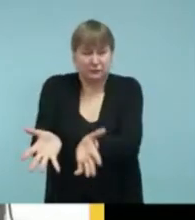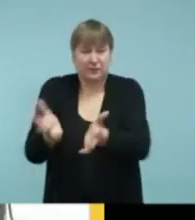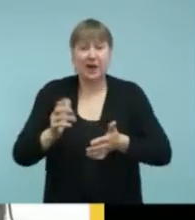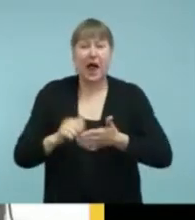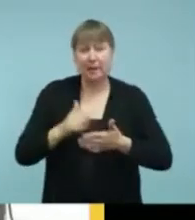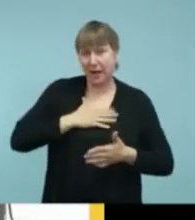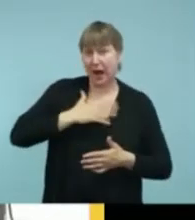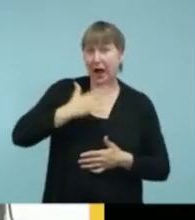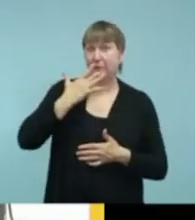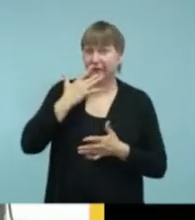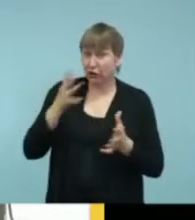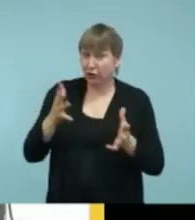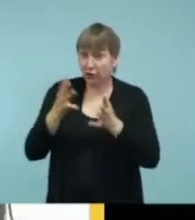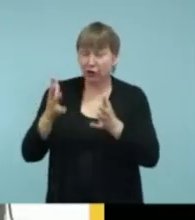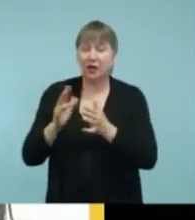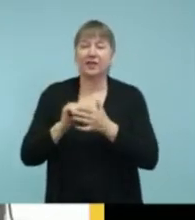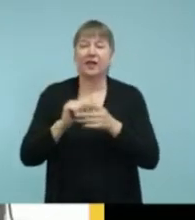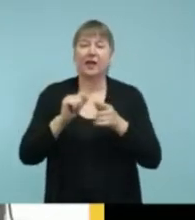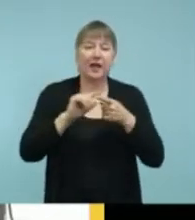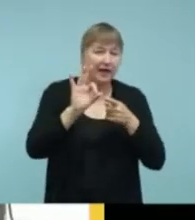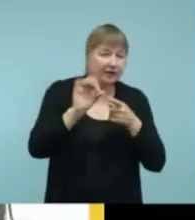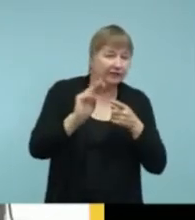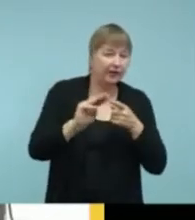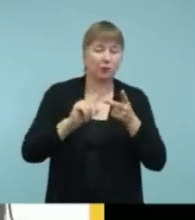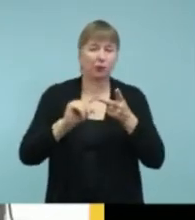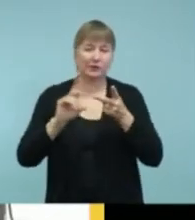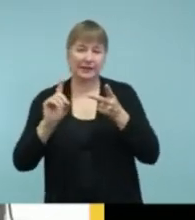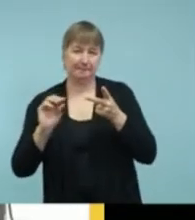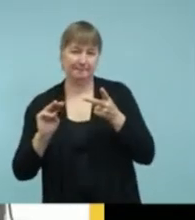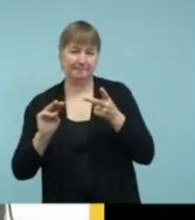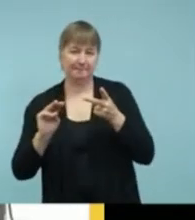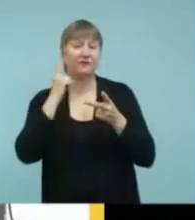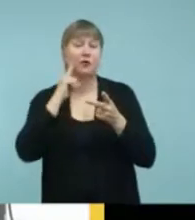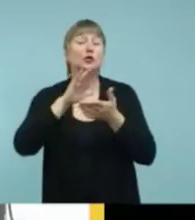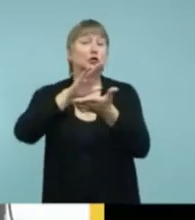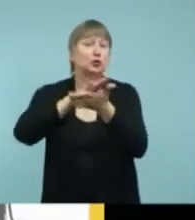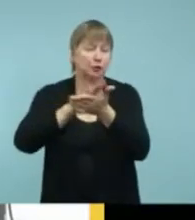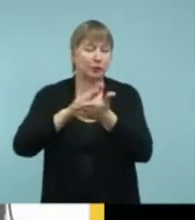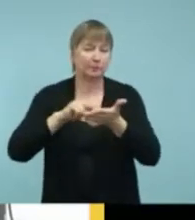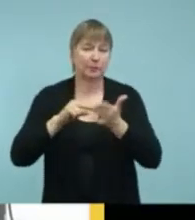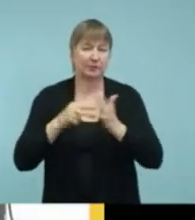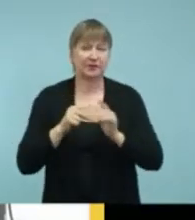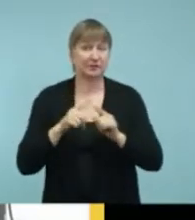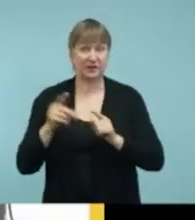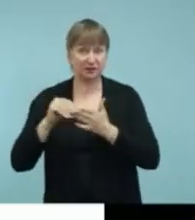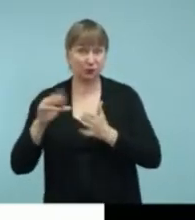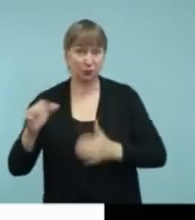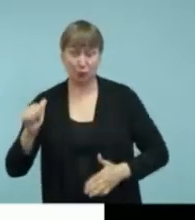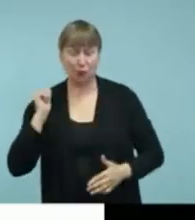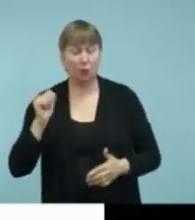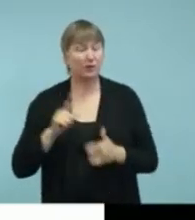the FM or DM system available, especially for the school use. Okay, next slide.